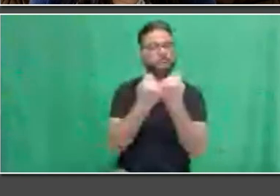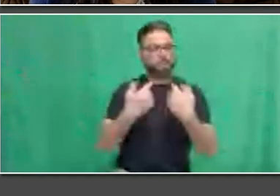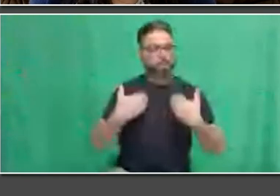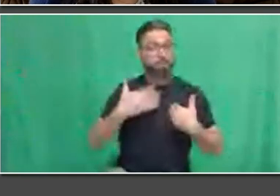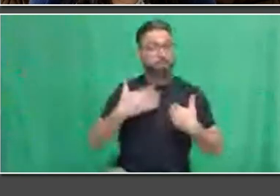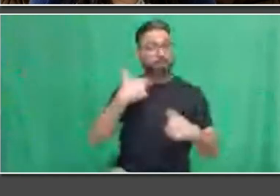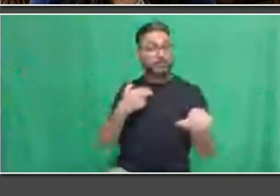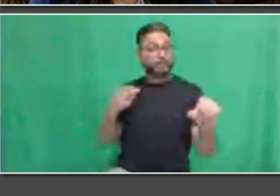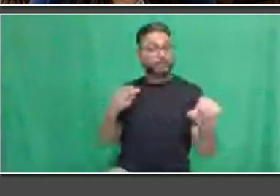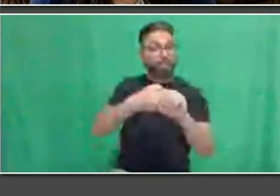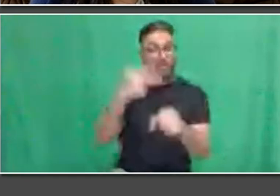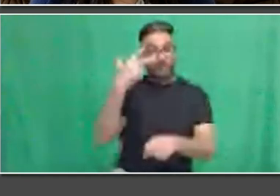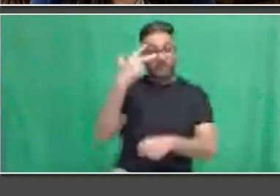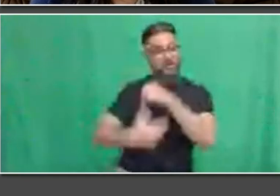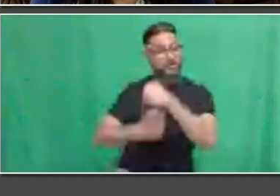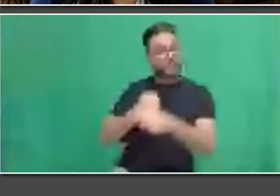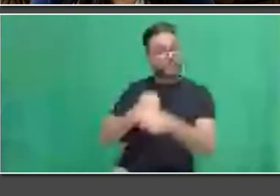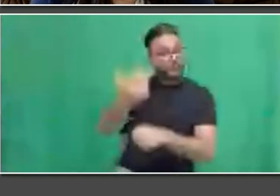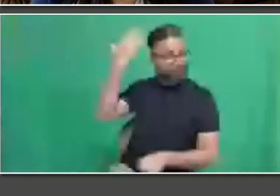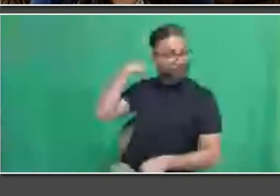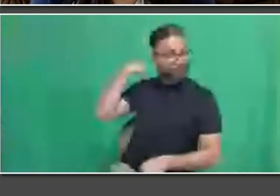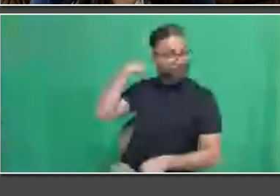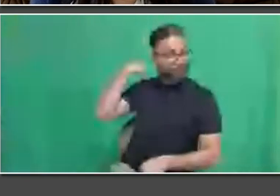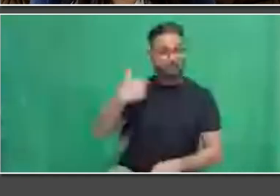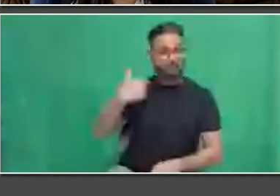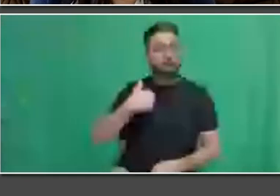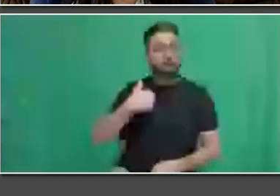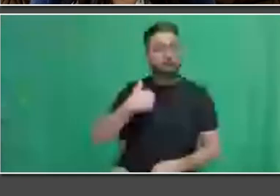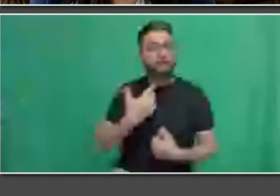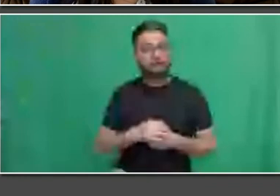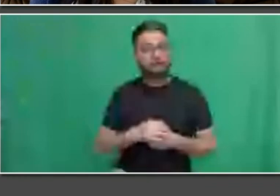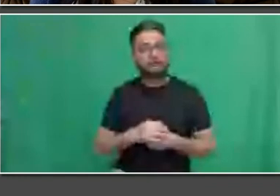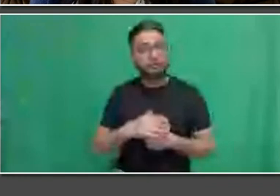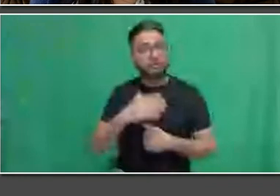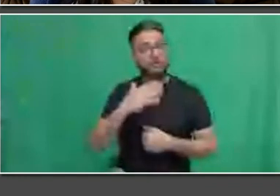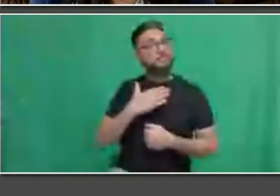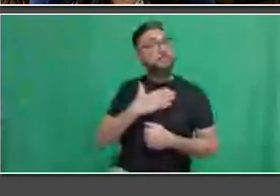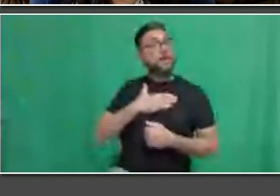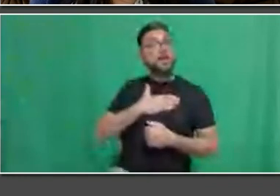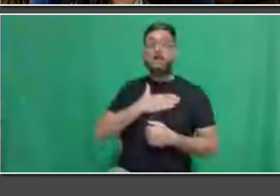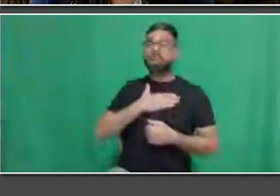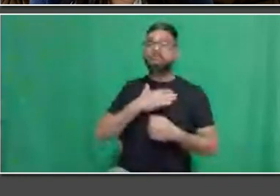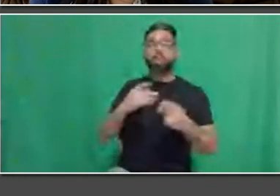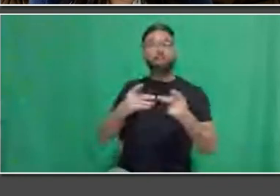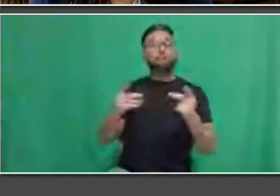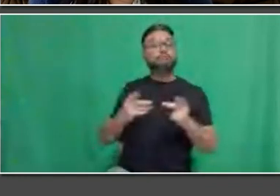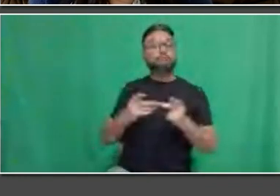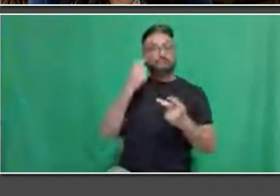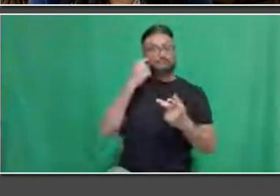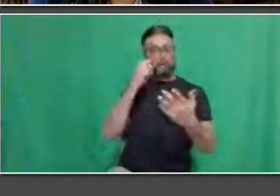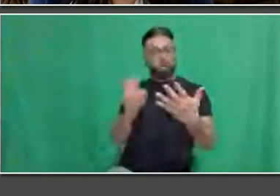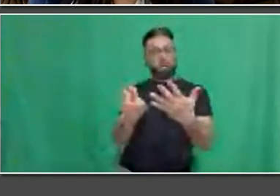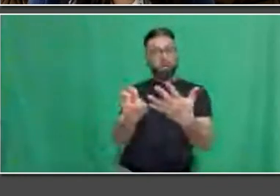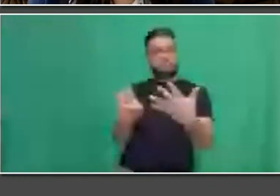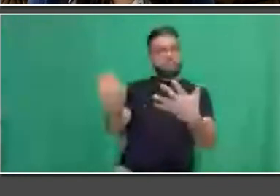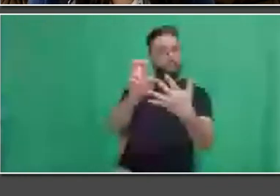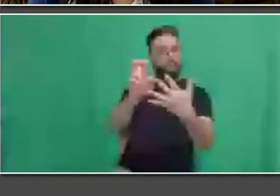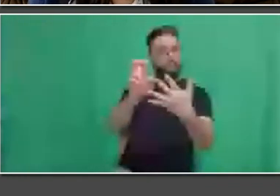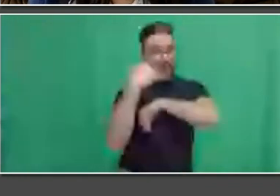recently promoted to in September of last year. Previously, I was a civil drafter for the same civil team.